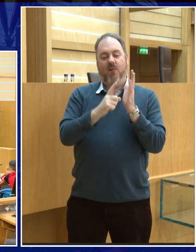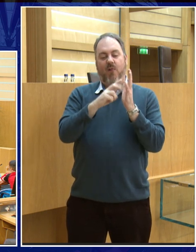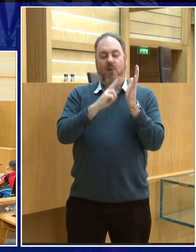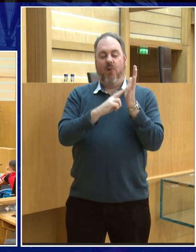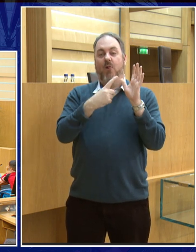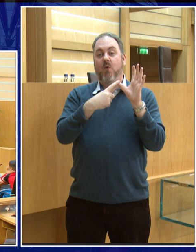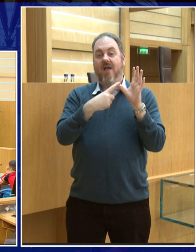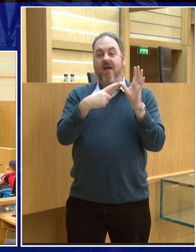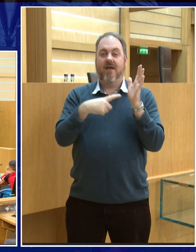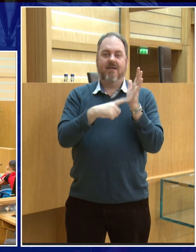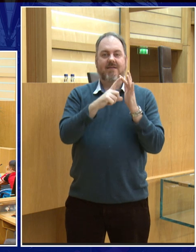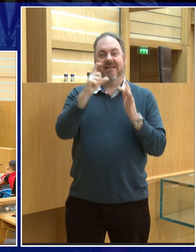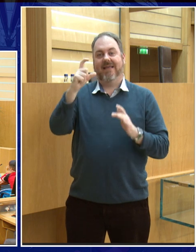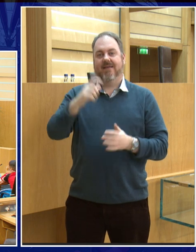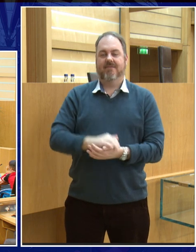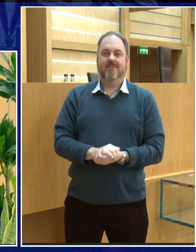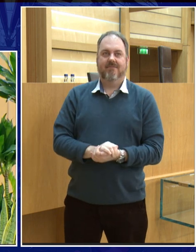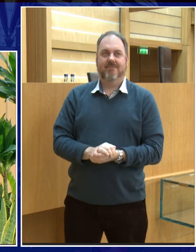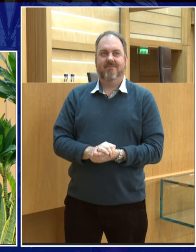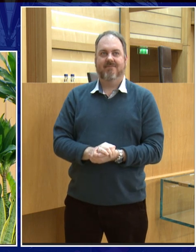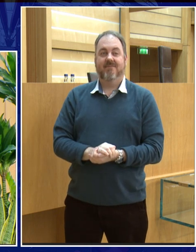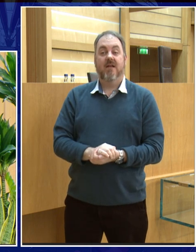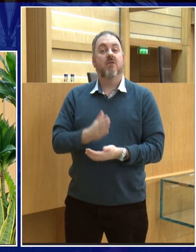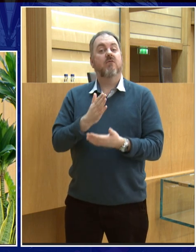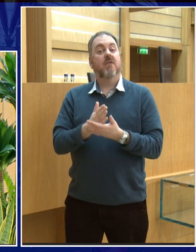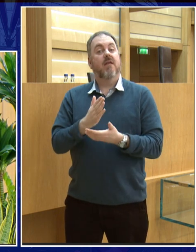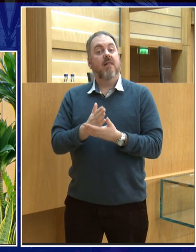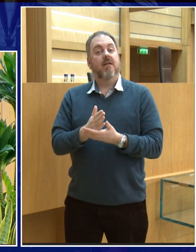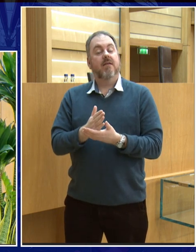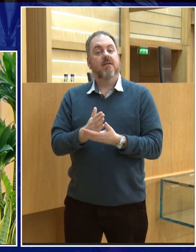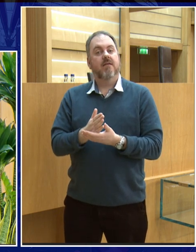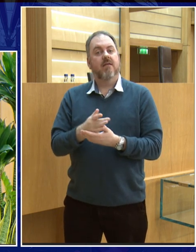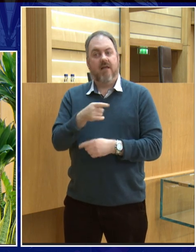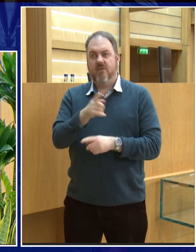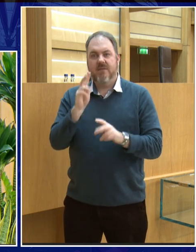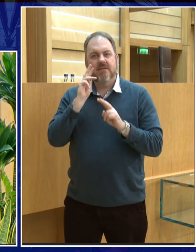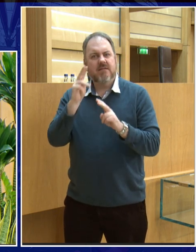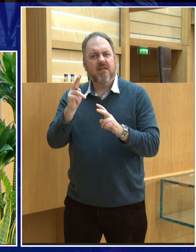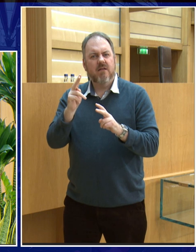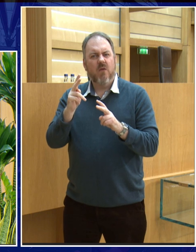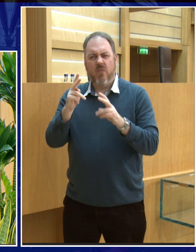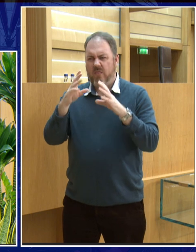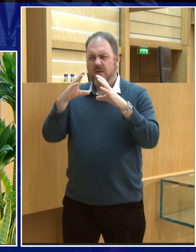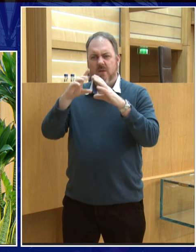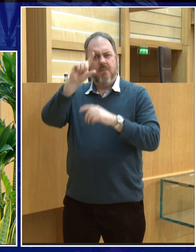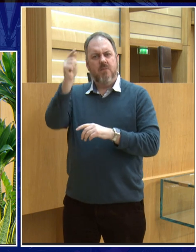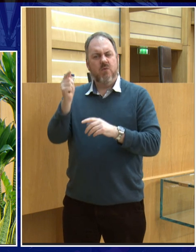to describe it. so, yes, one of the other questions is, has anyone seen the Moon changing shape? Maybe some